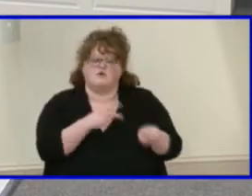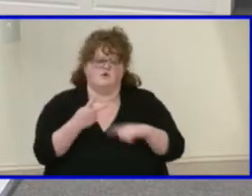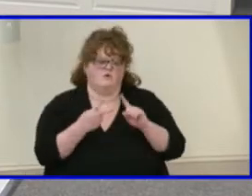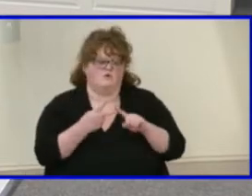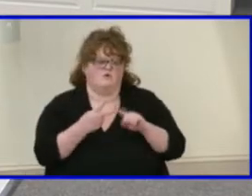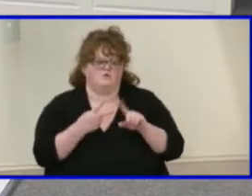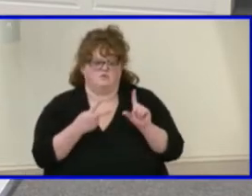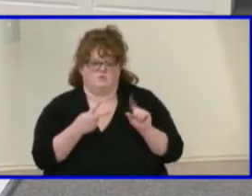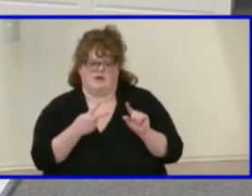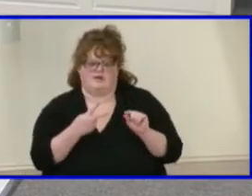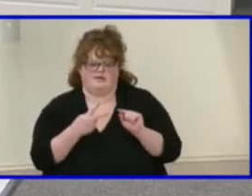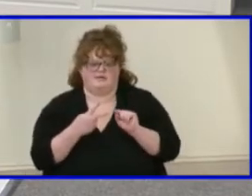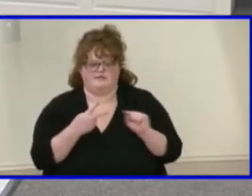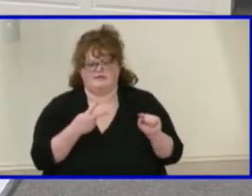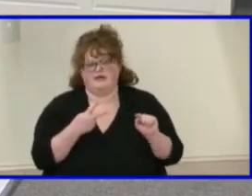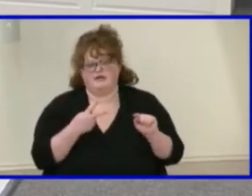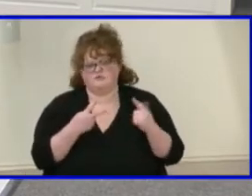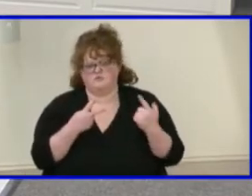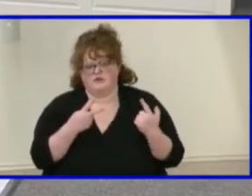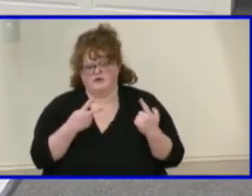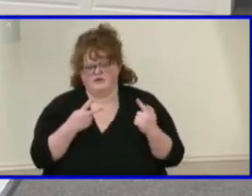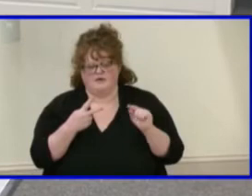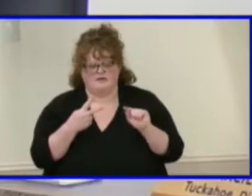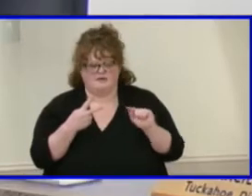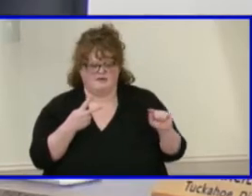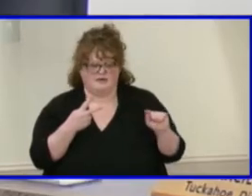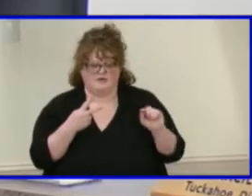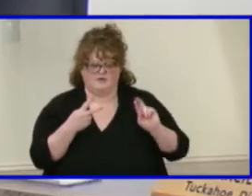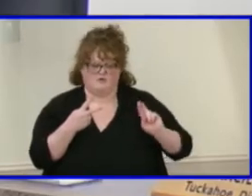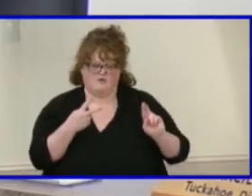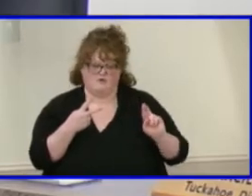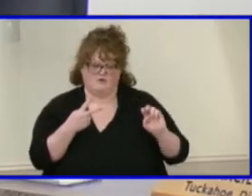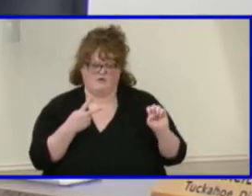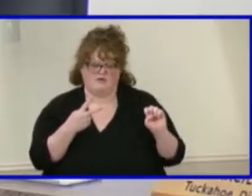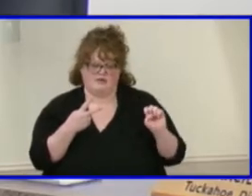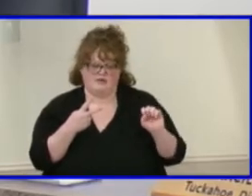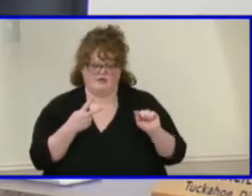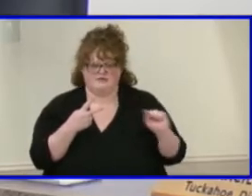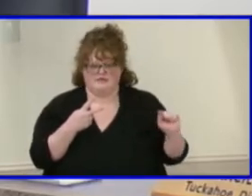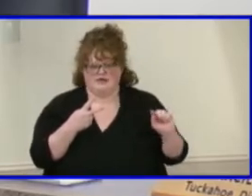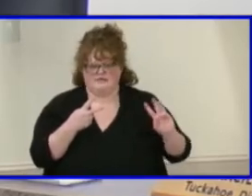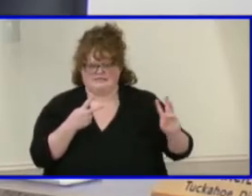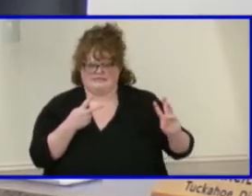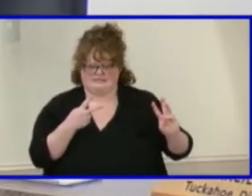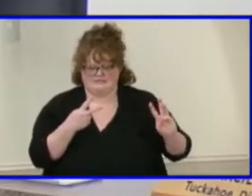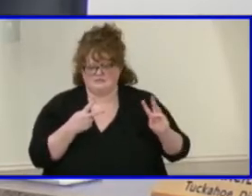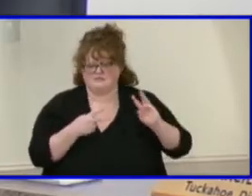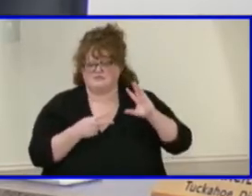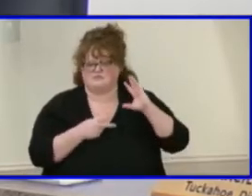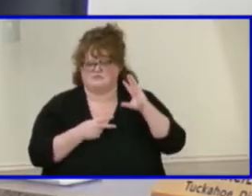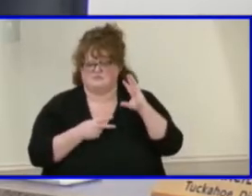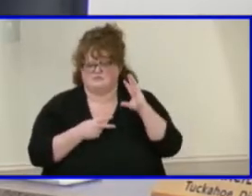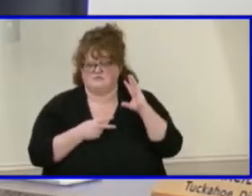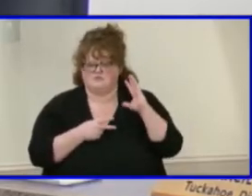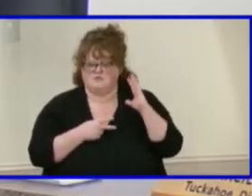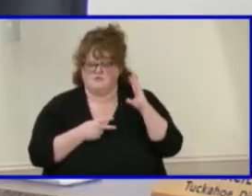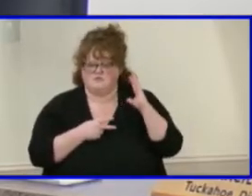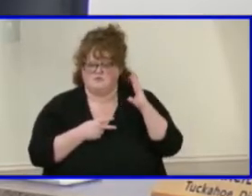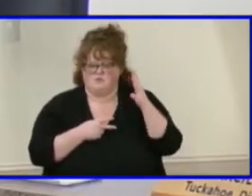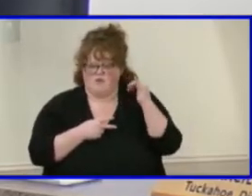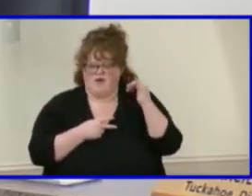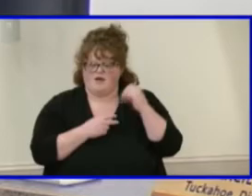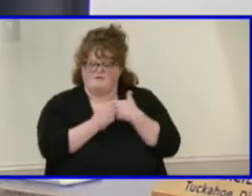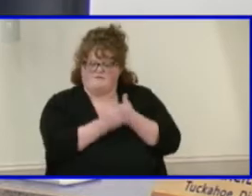number 20-21-RE-6 based on bona fide religious beliefs.